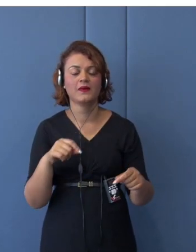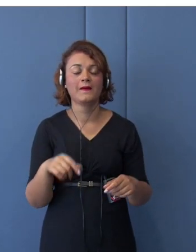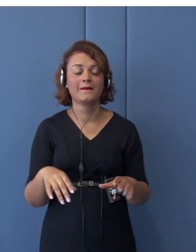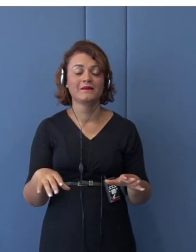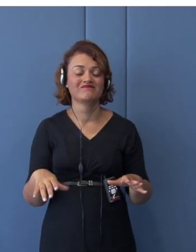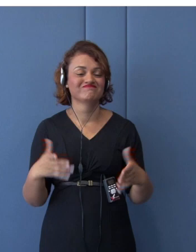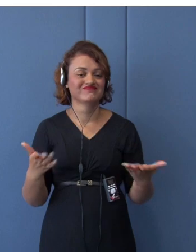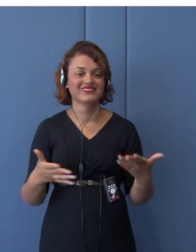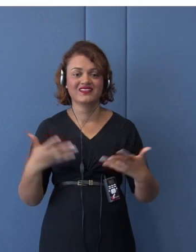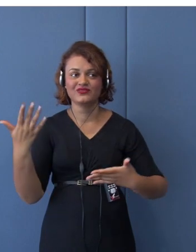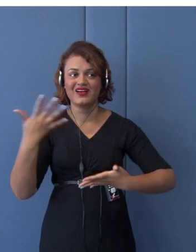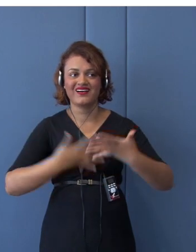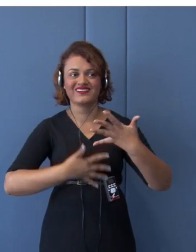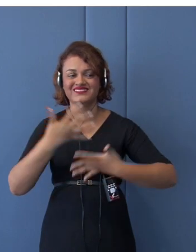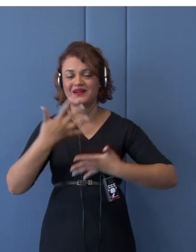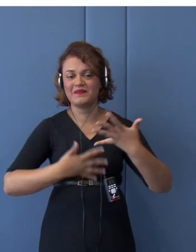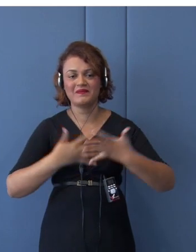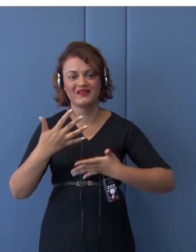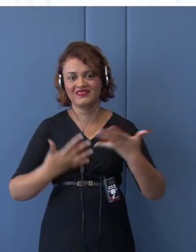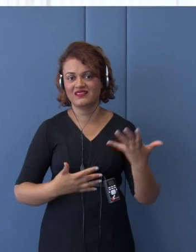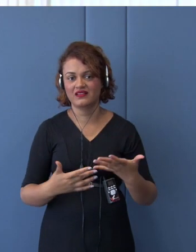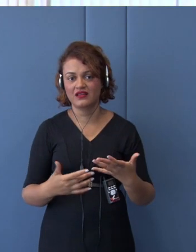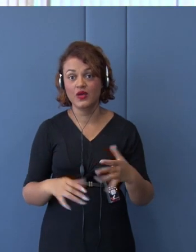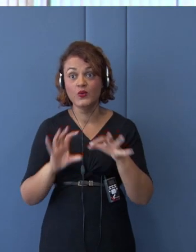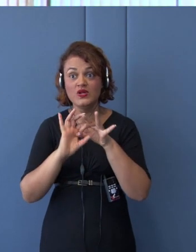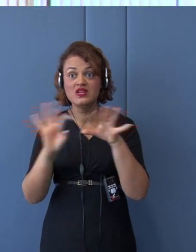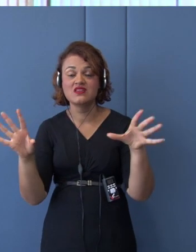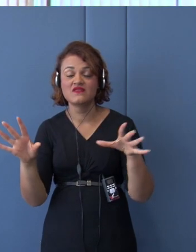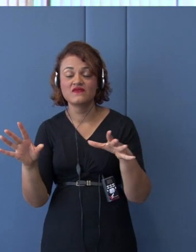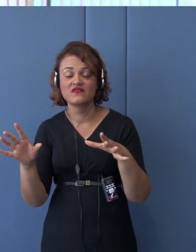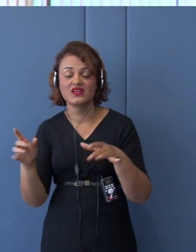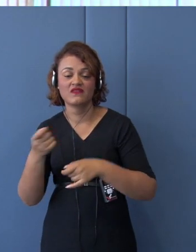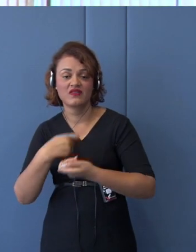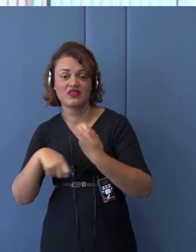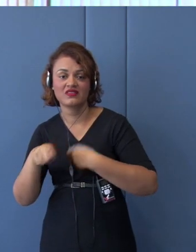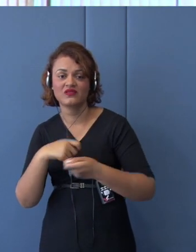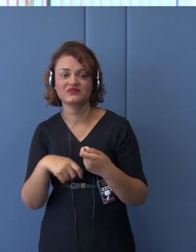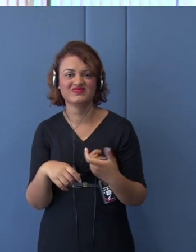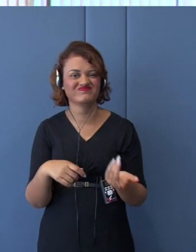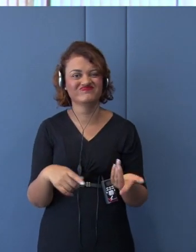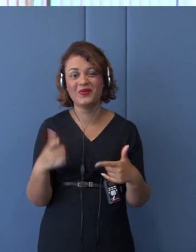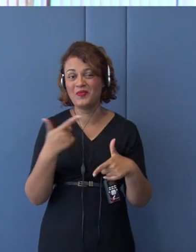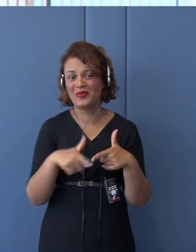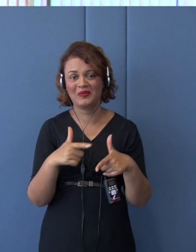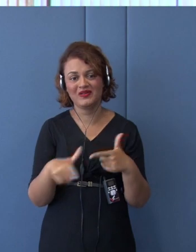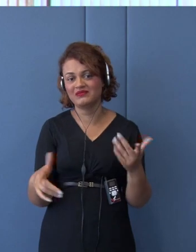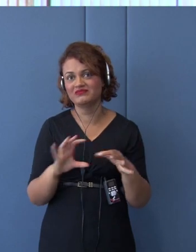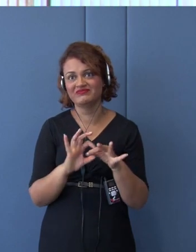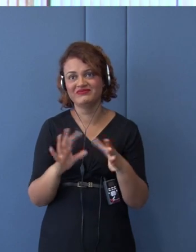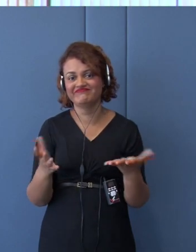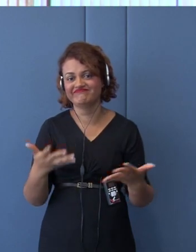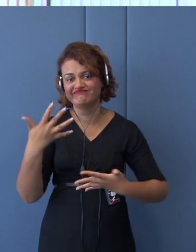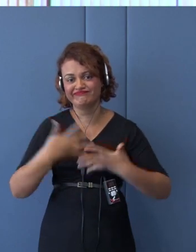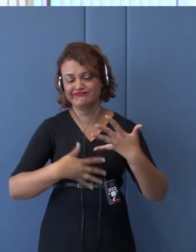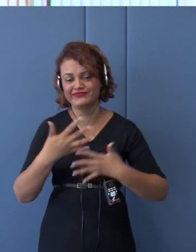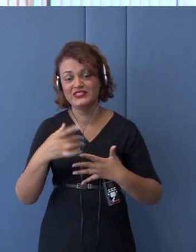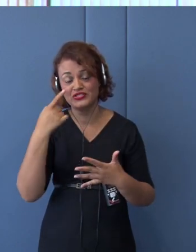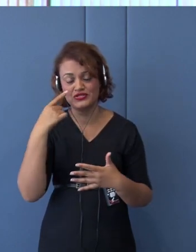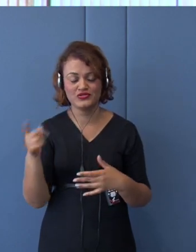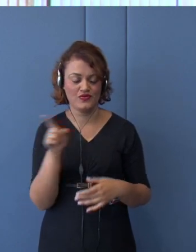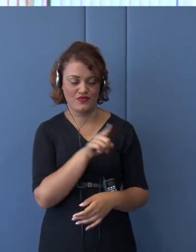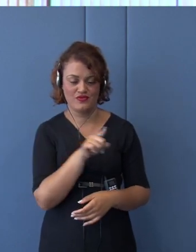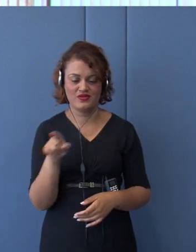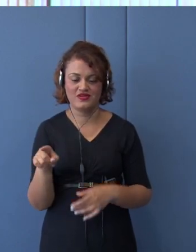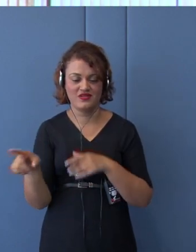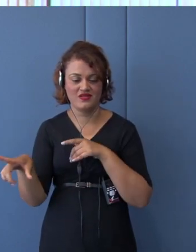That is really the problem. And, if you look at the China-Korea FTA that was